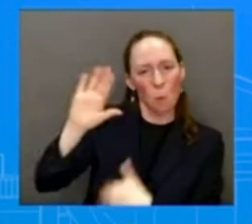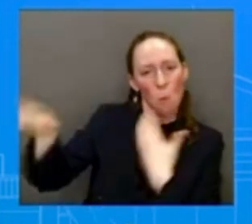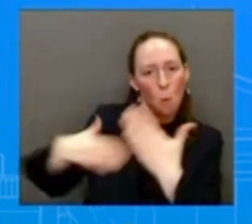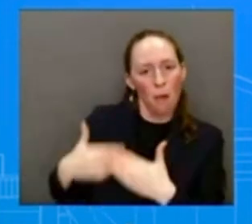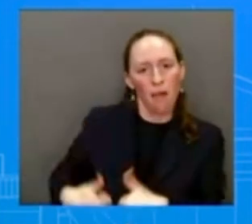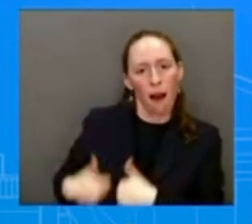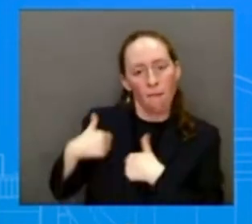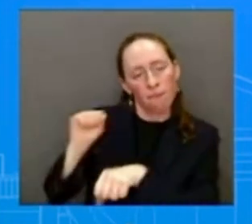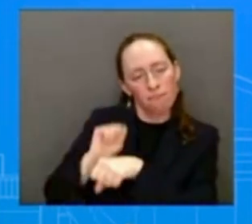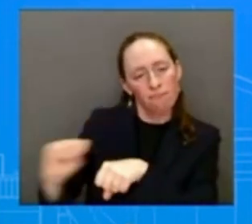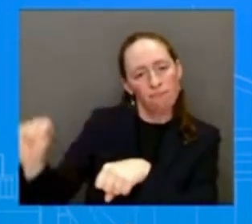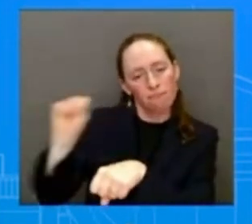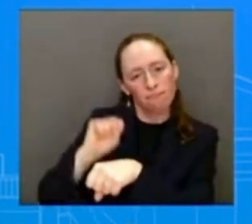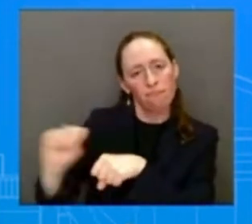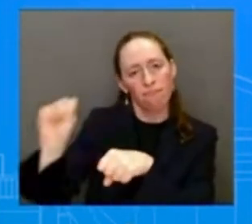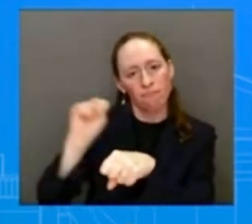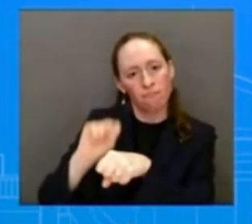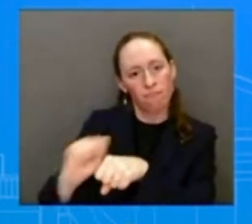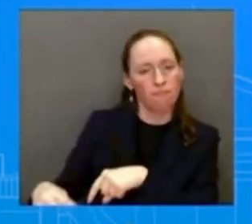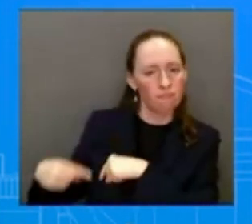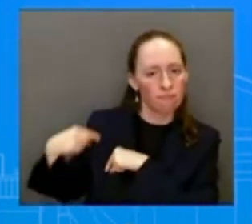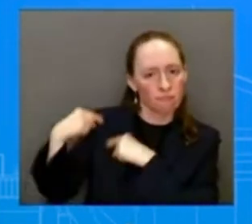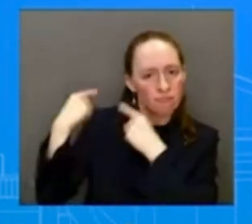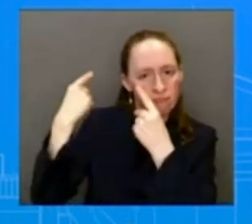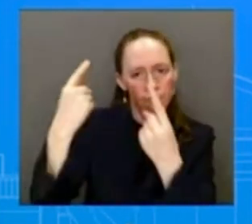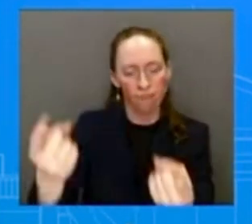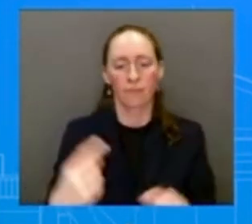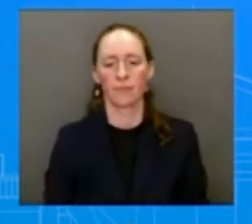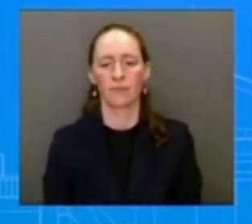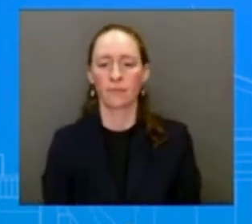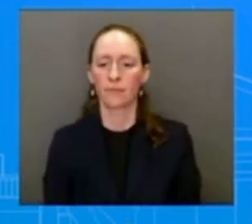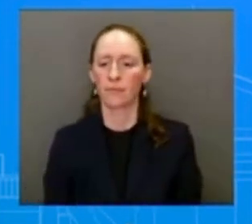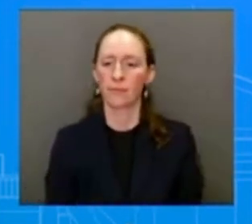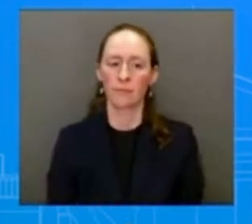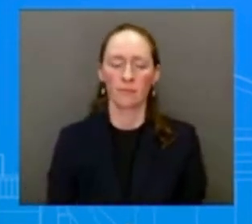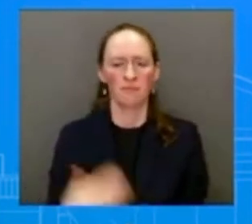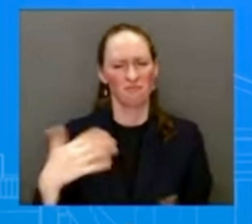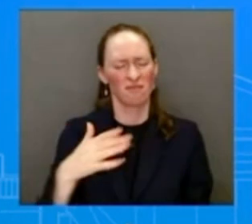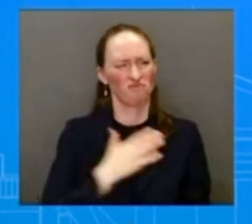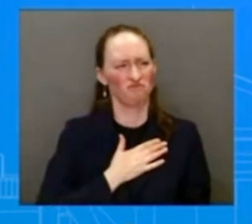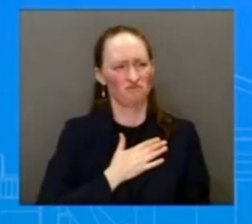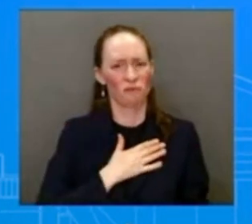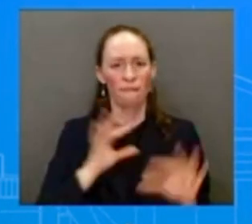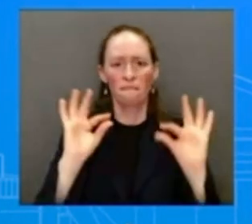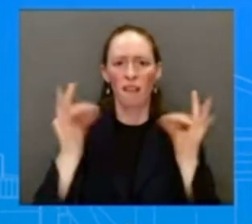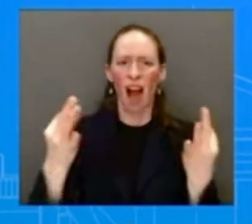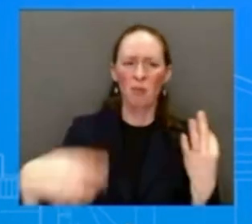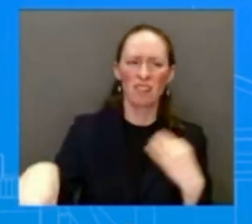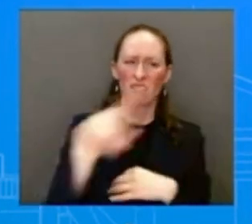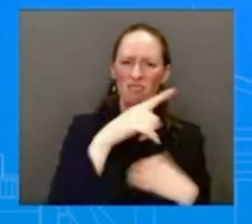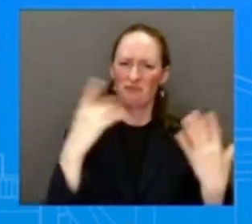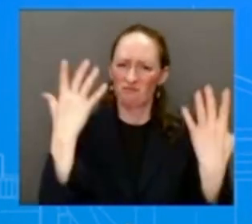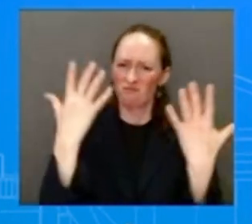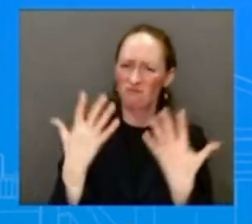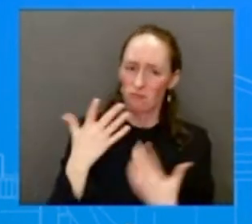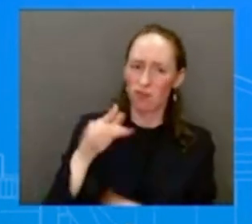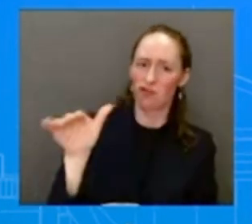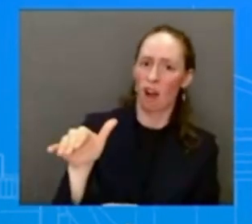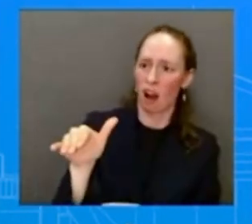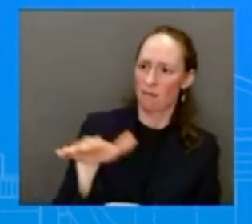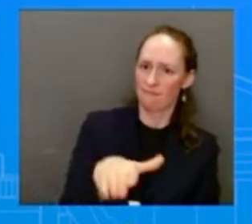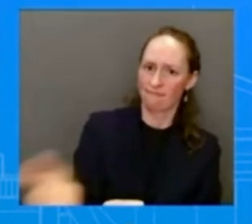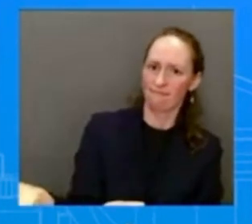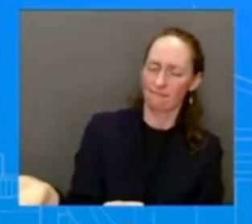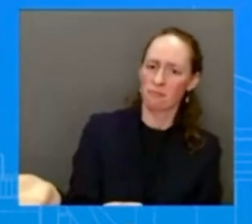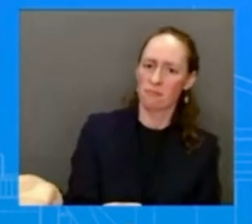families across the country that have lost loved ones. But the President, again, is going to call on Congress to act. That doesn't change. On the storms, can you just walk